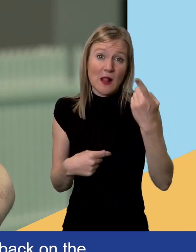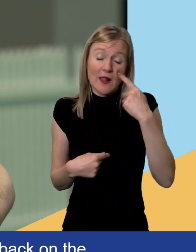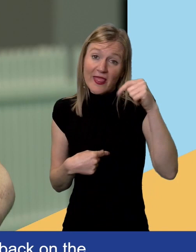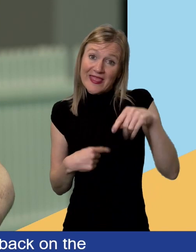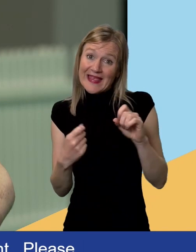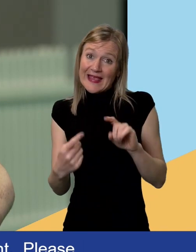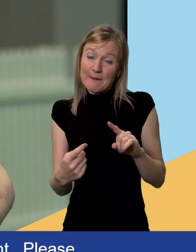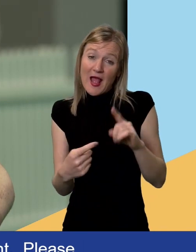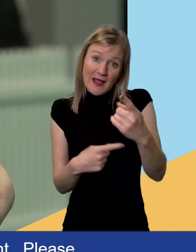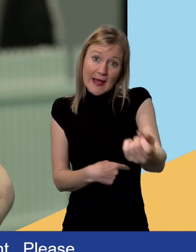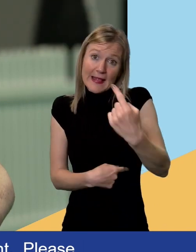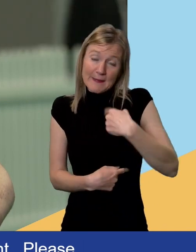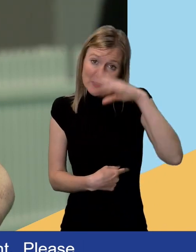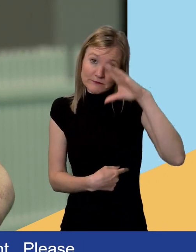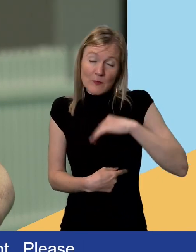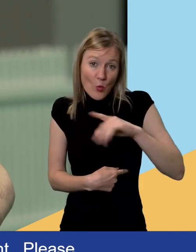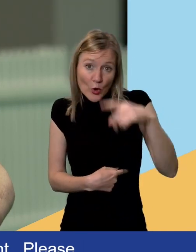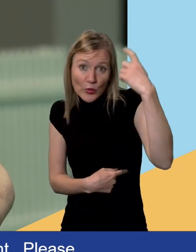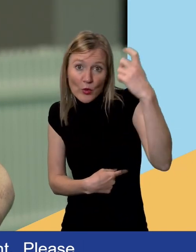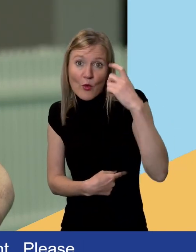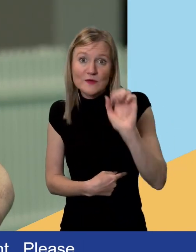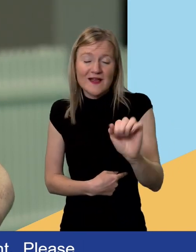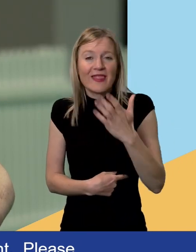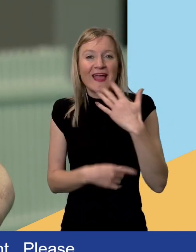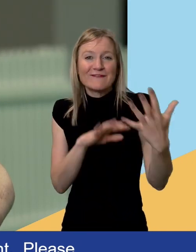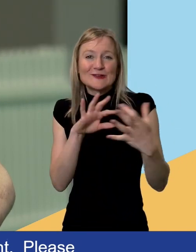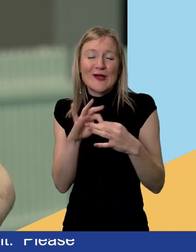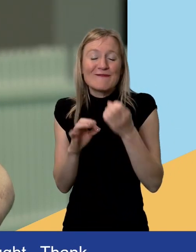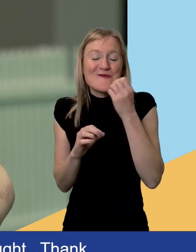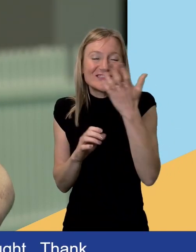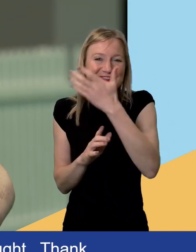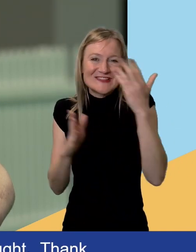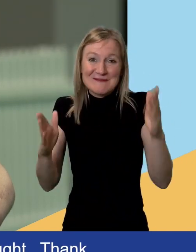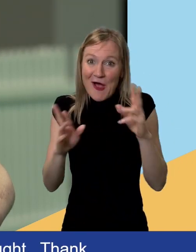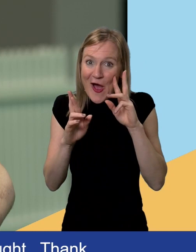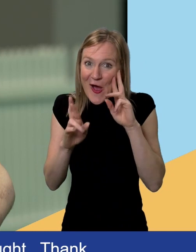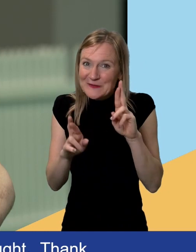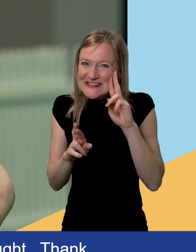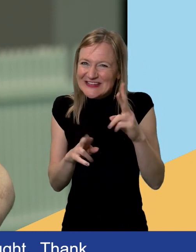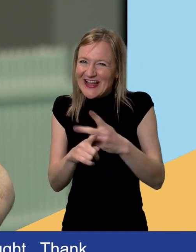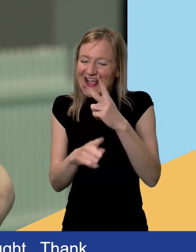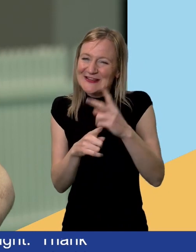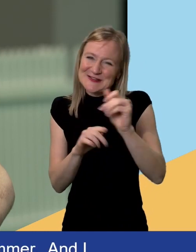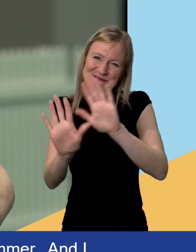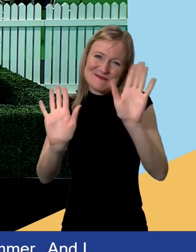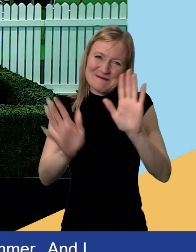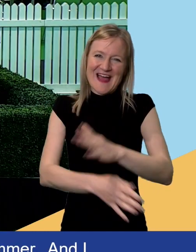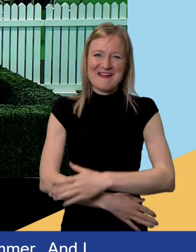what you thought. Thank you again for joining us today. Have a wonderful summer and I hope to see you again soon. Goodbye.